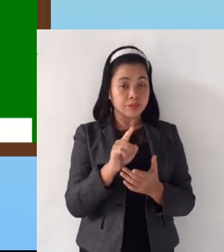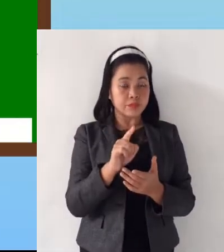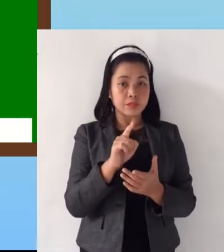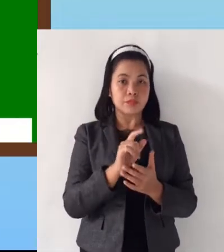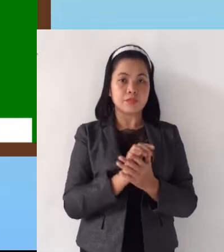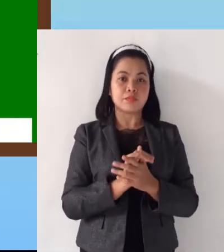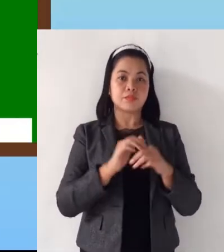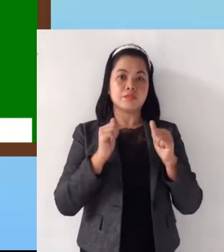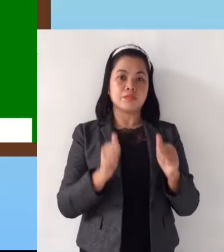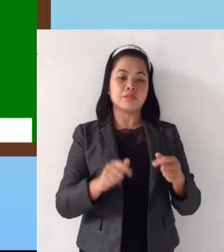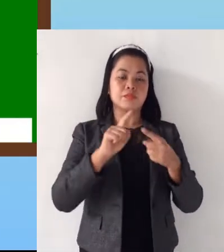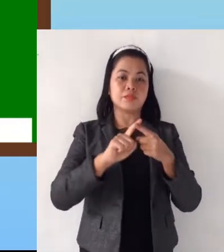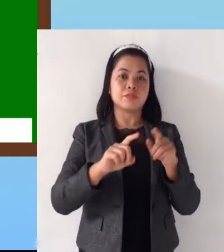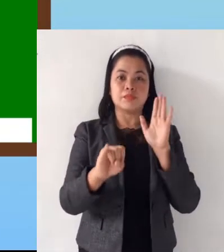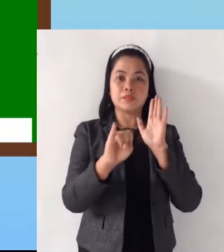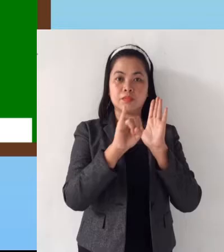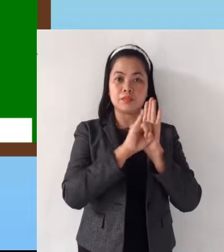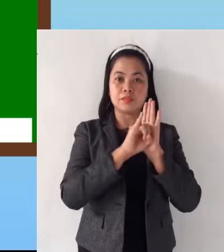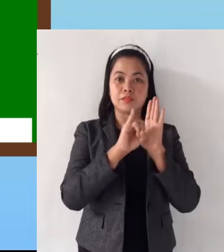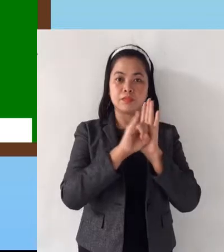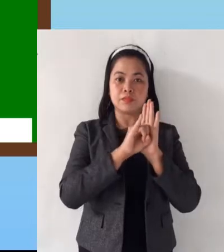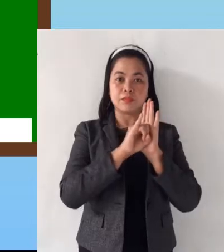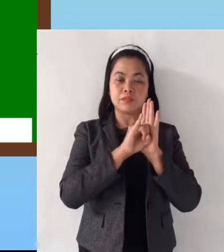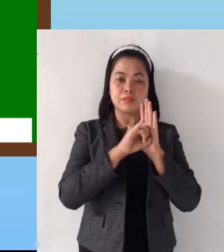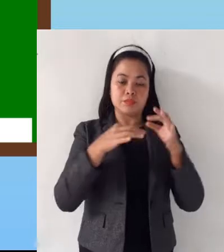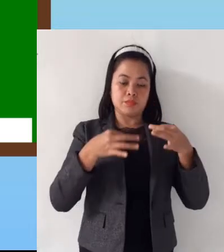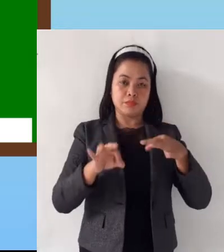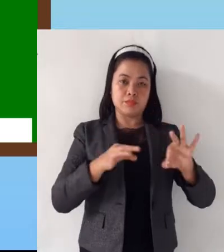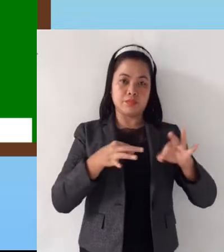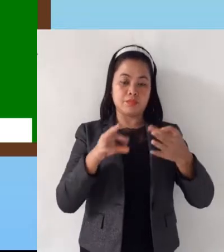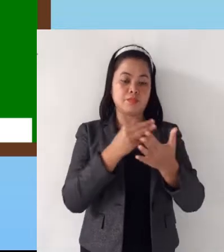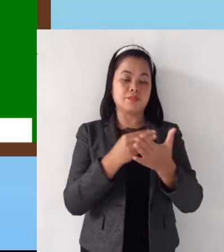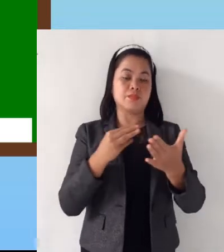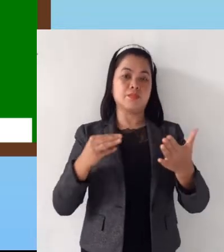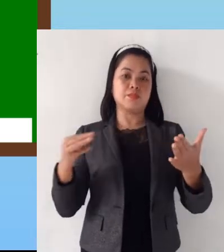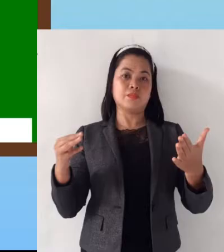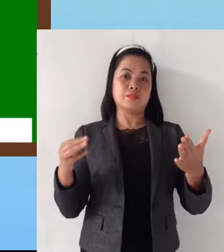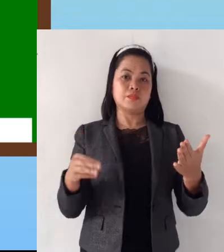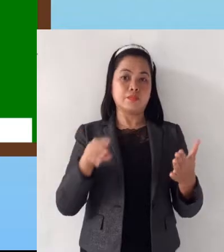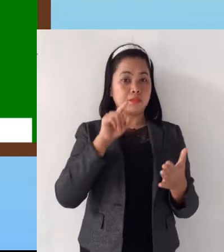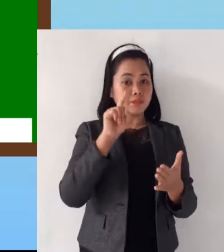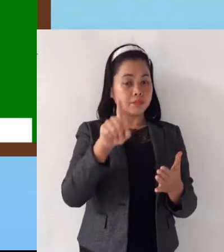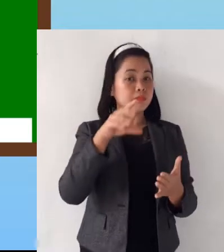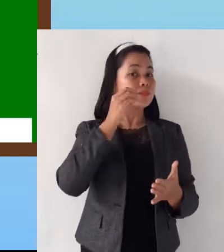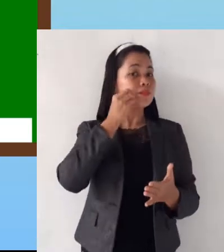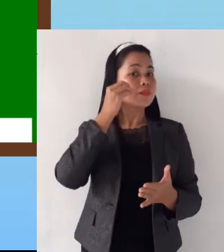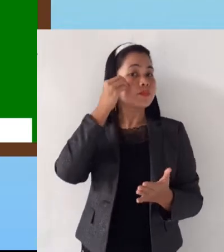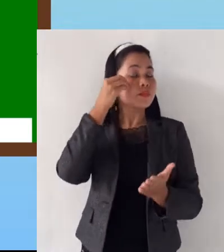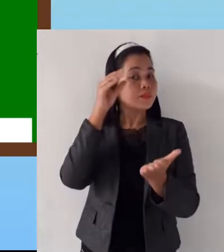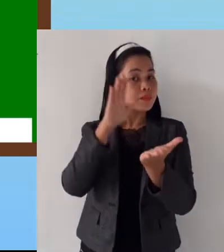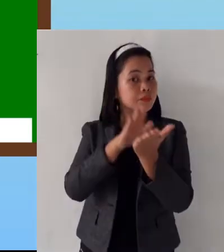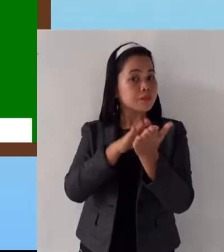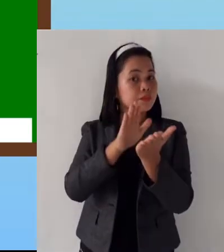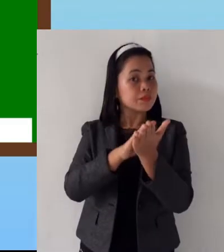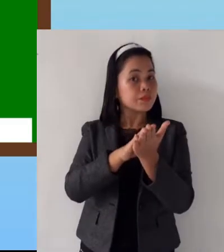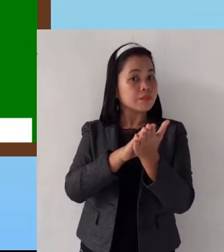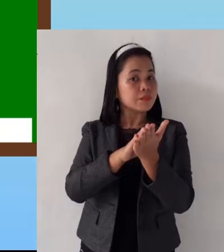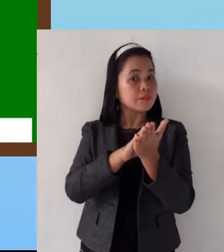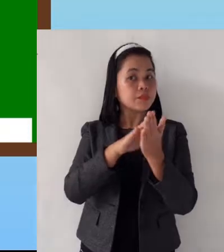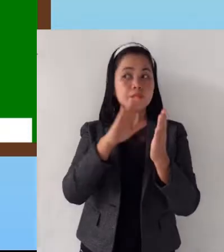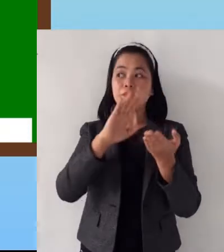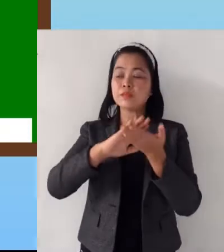identify and describe objects and materials at home, in school, and in the